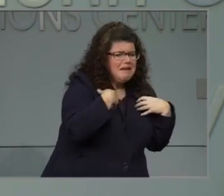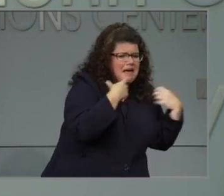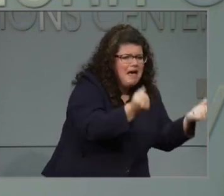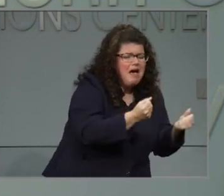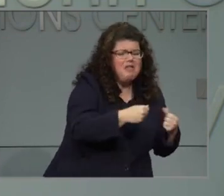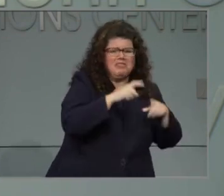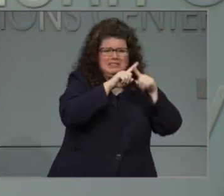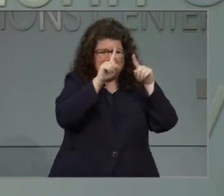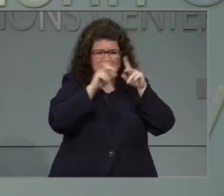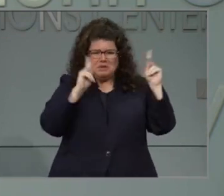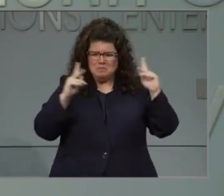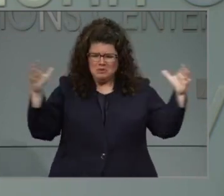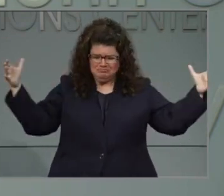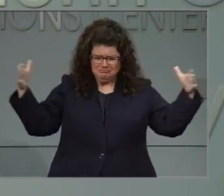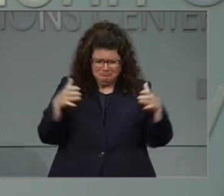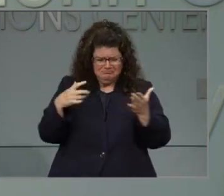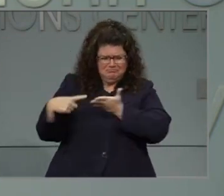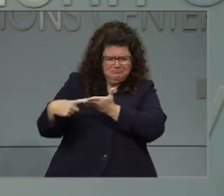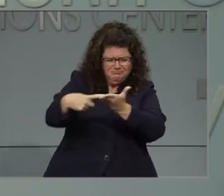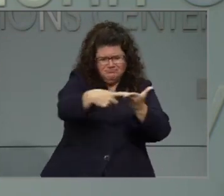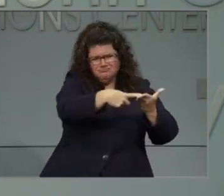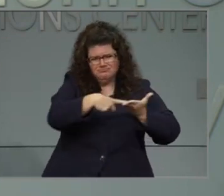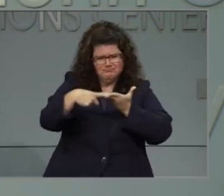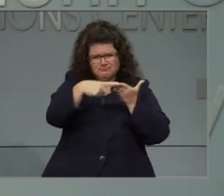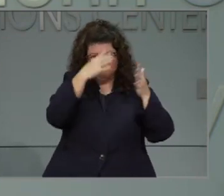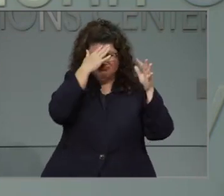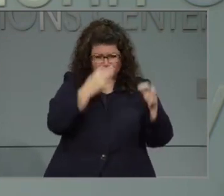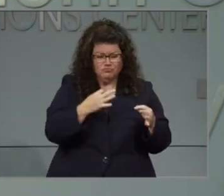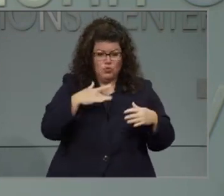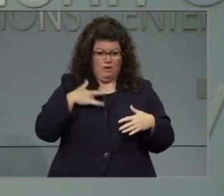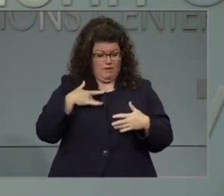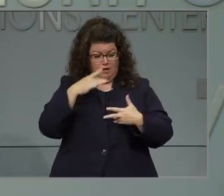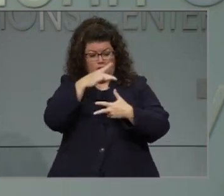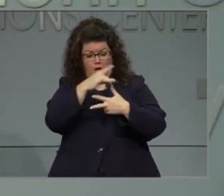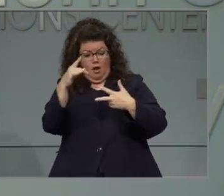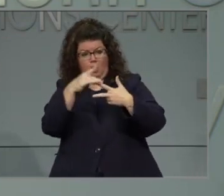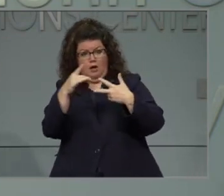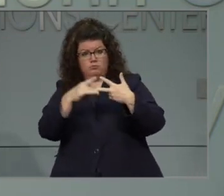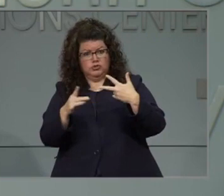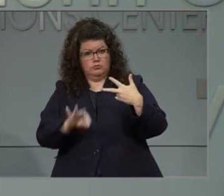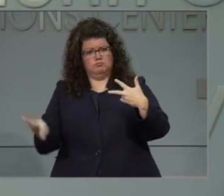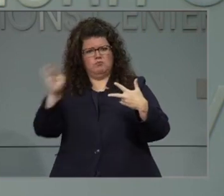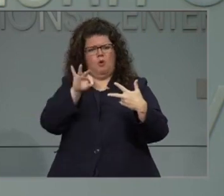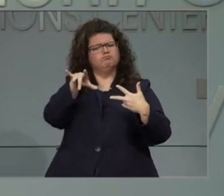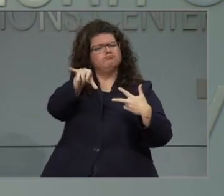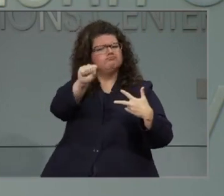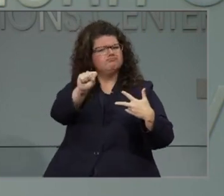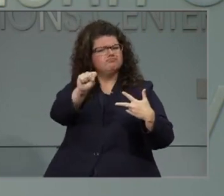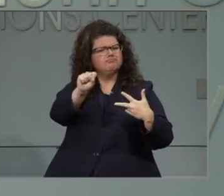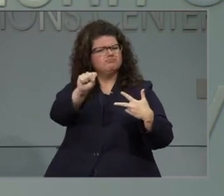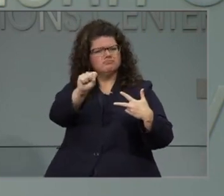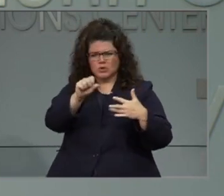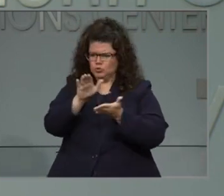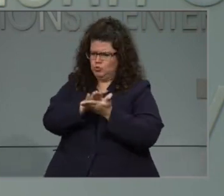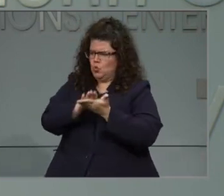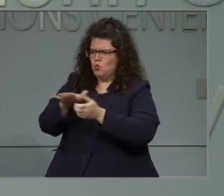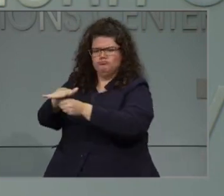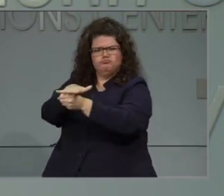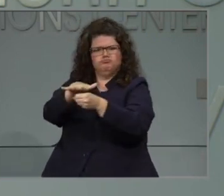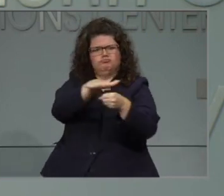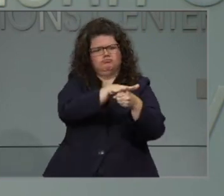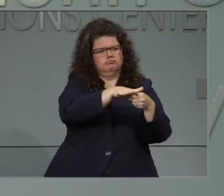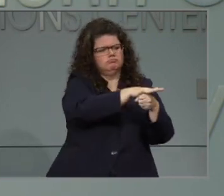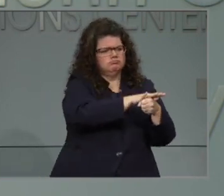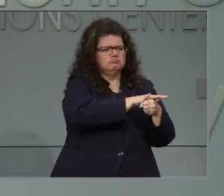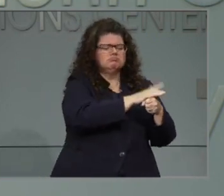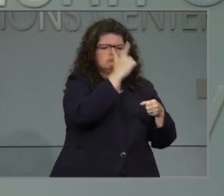numbers, and we believe that these options are important for districts to be able to consider in